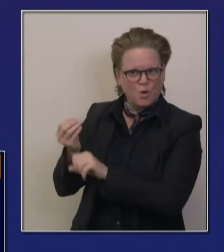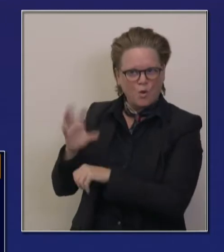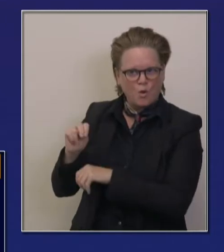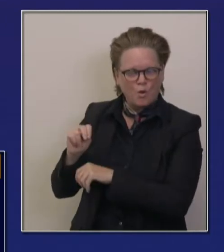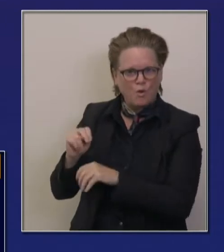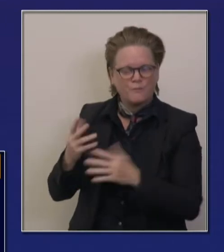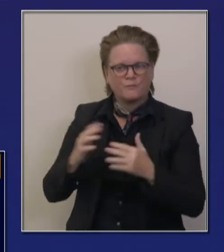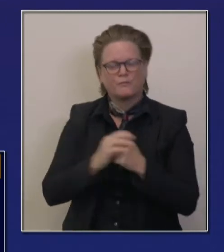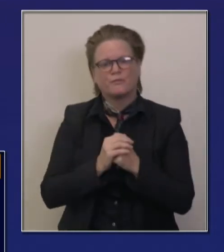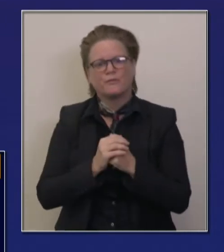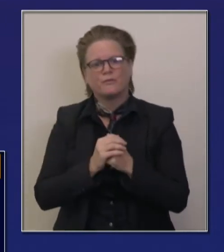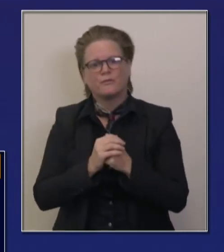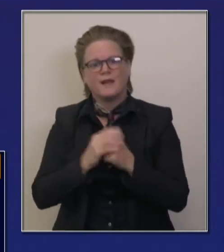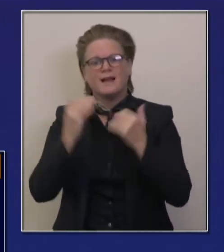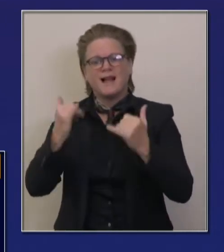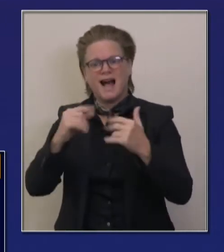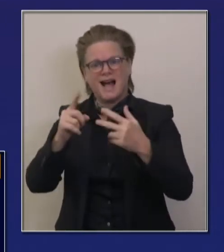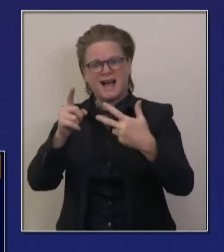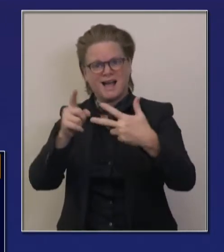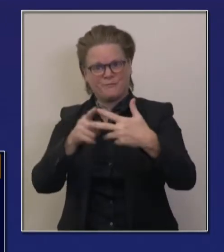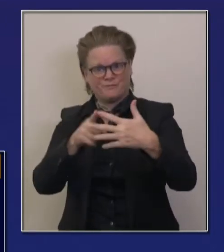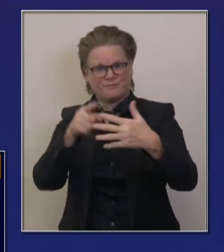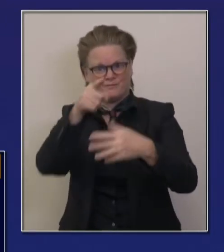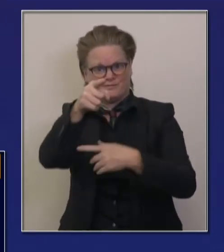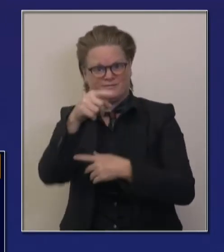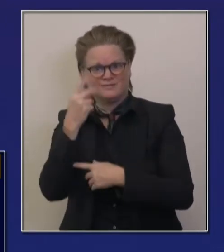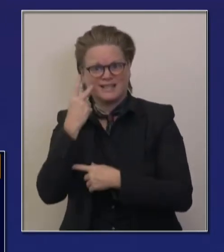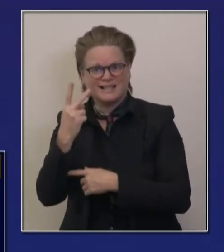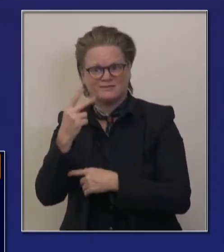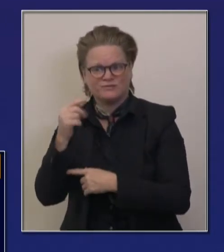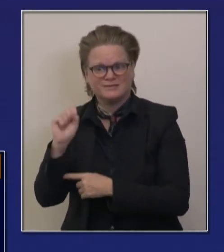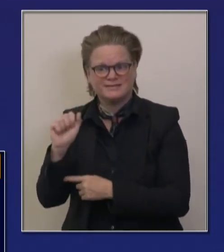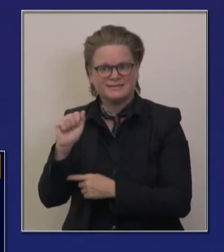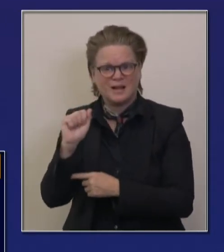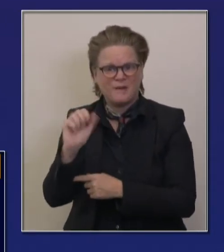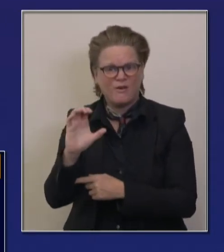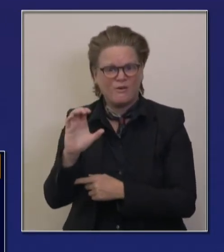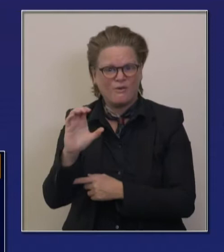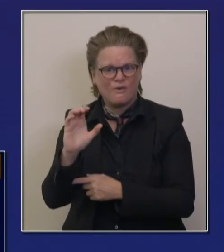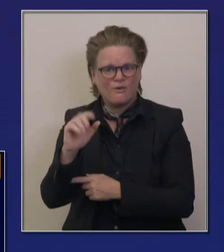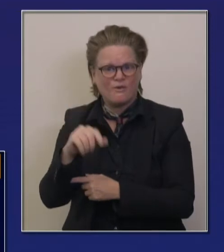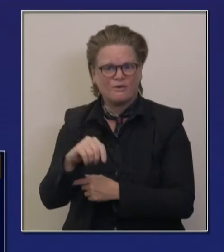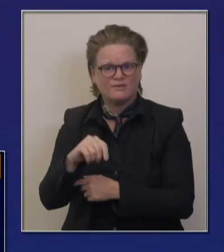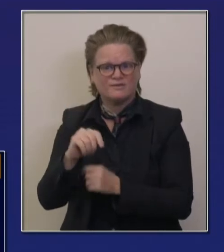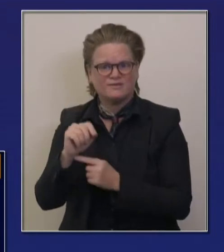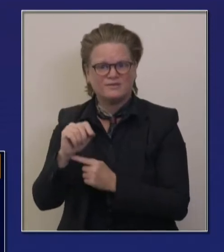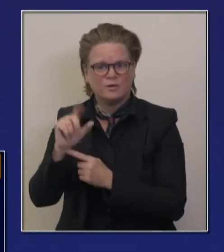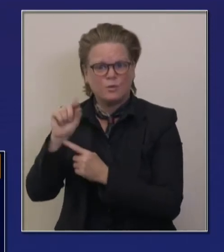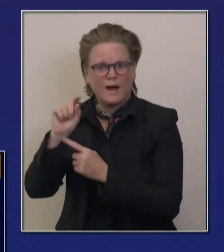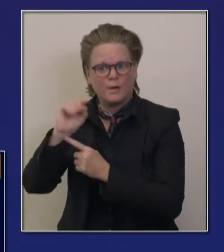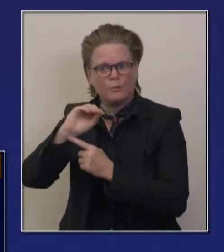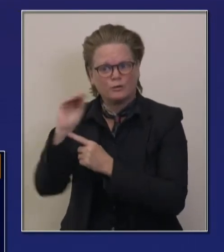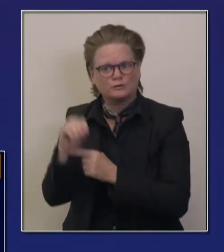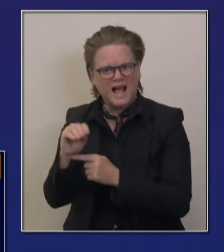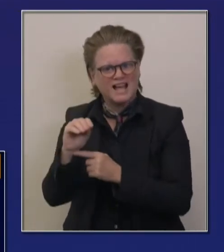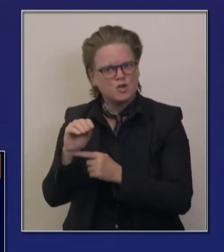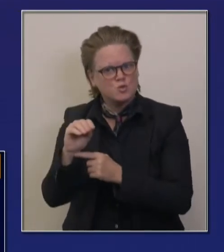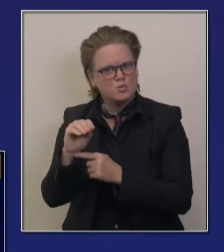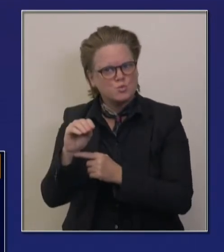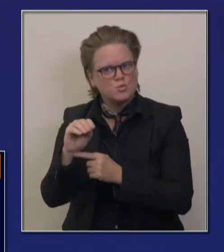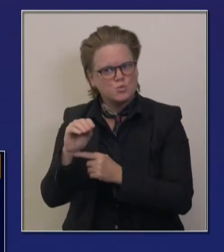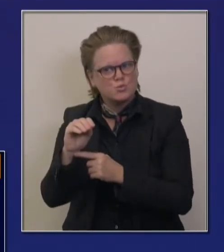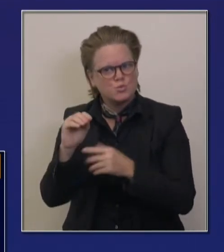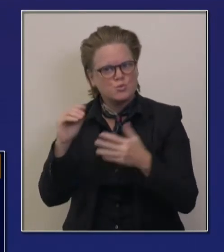moved to 20.3%, uh, but pursuant to the state orders, they're getting closer to that 15% capacity. Northern